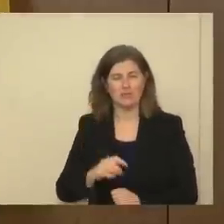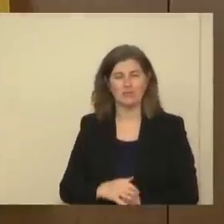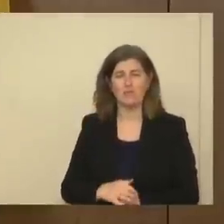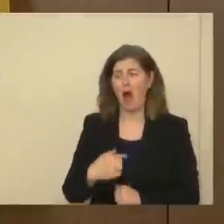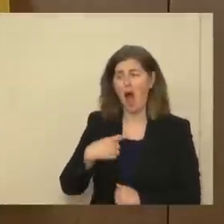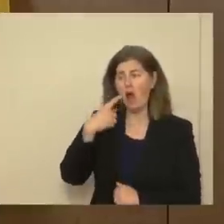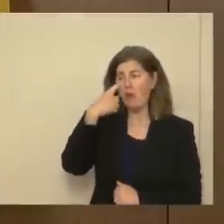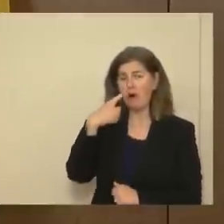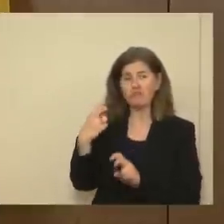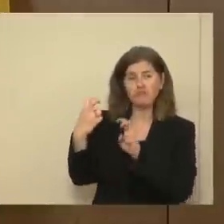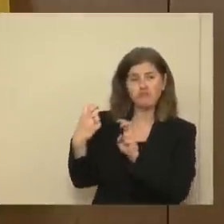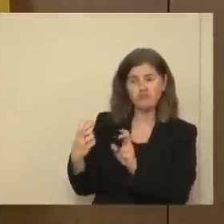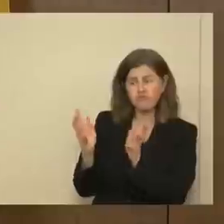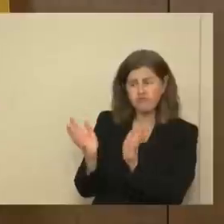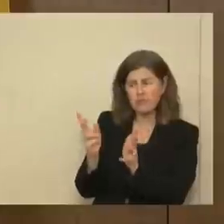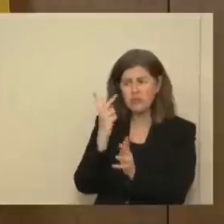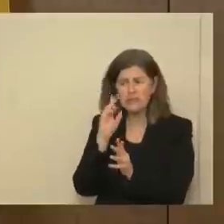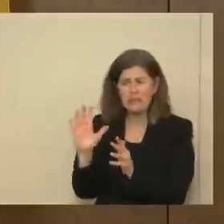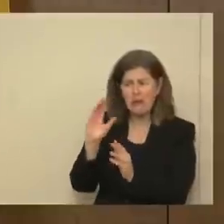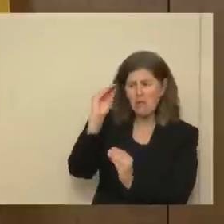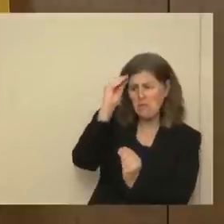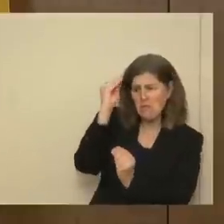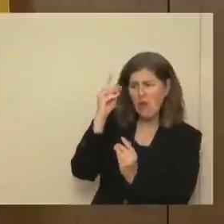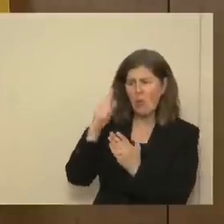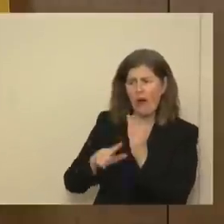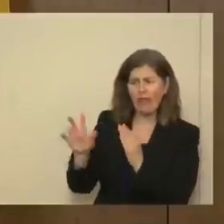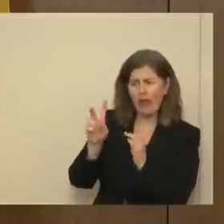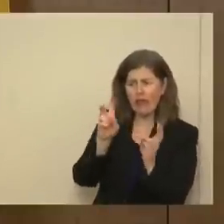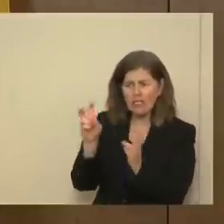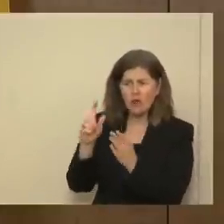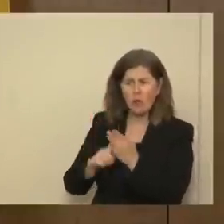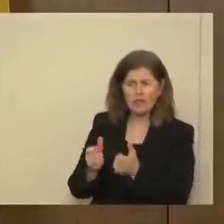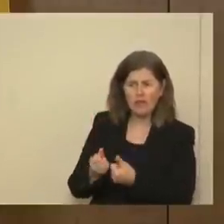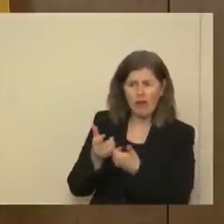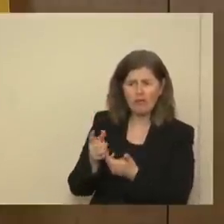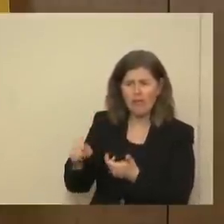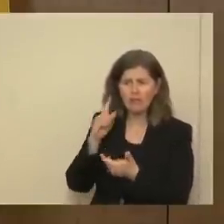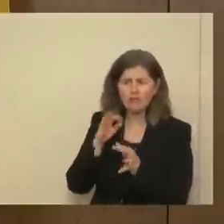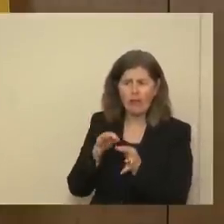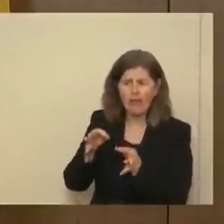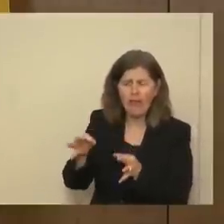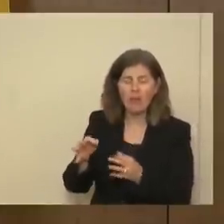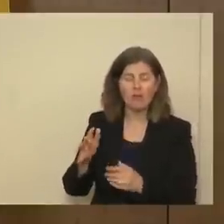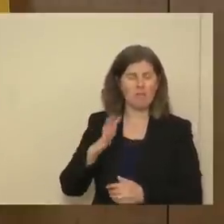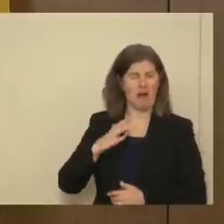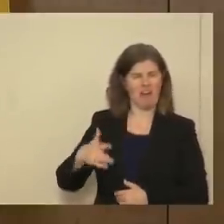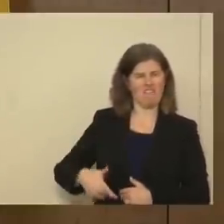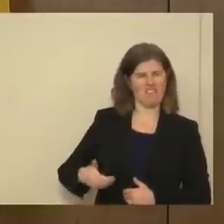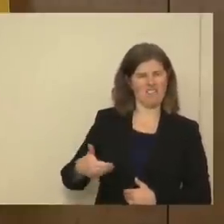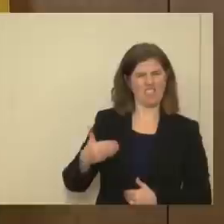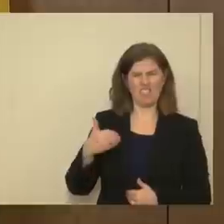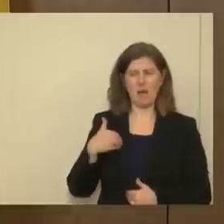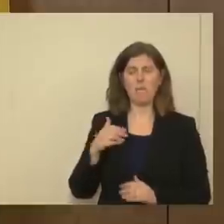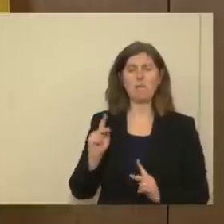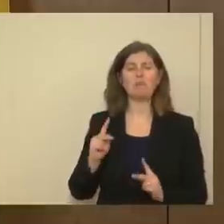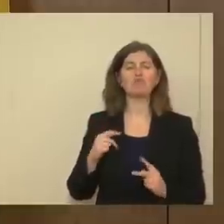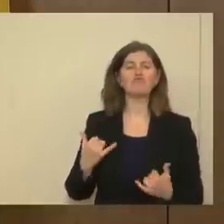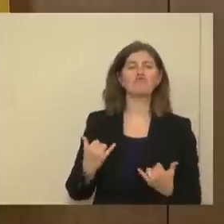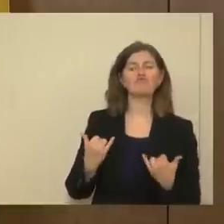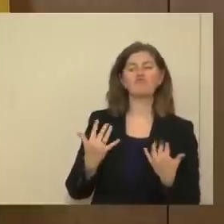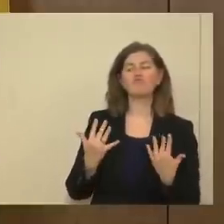having a conversation to see where they are. What are the issues that are causing them to delay? My sense is people are waiting